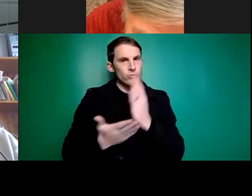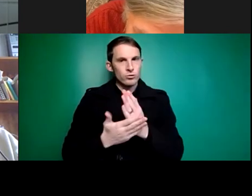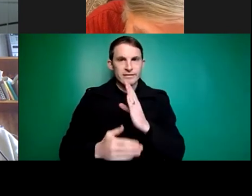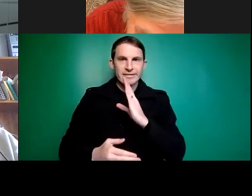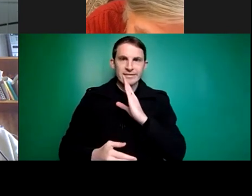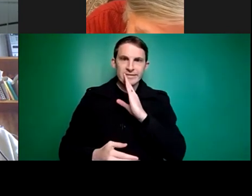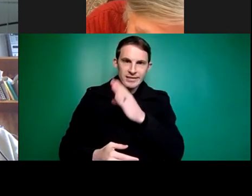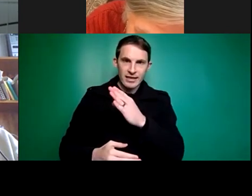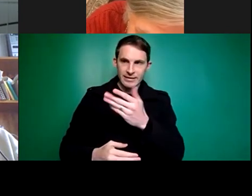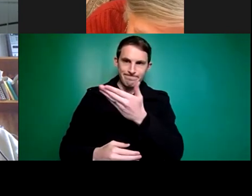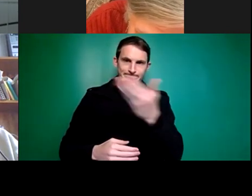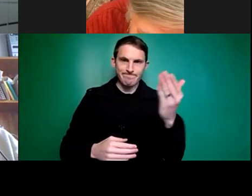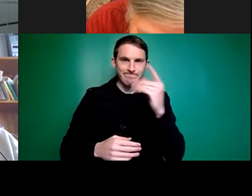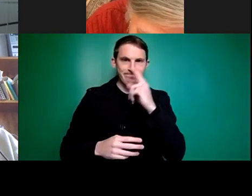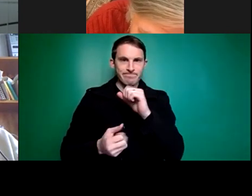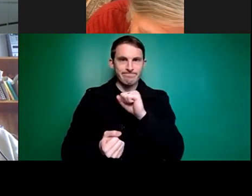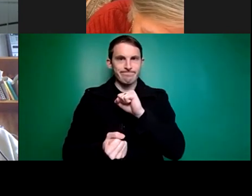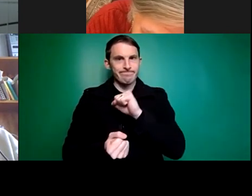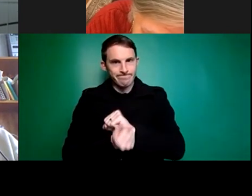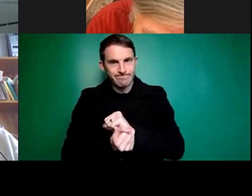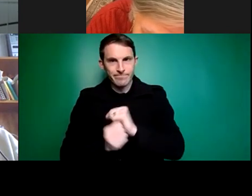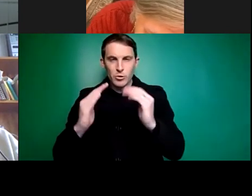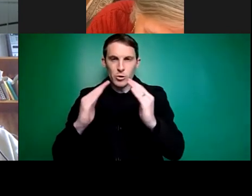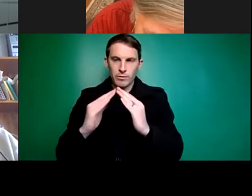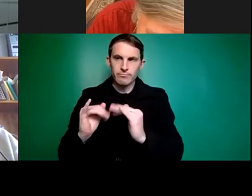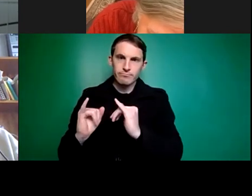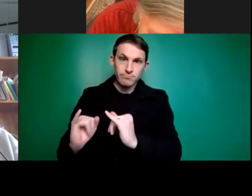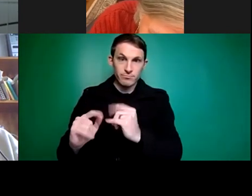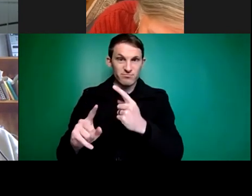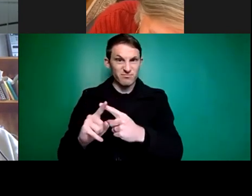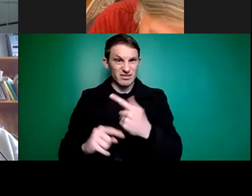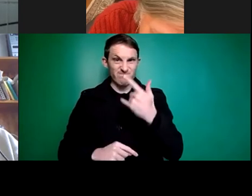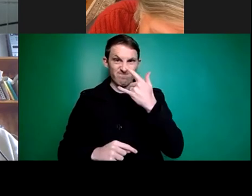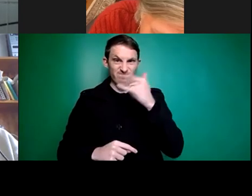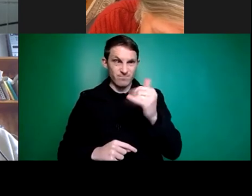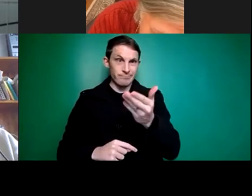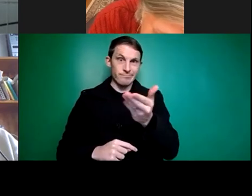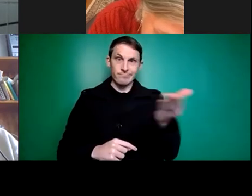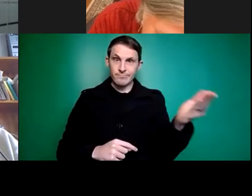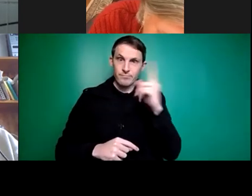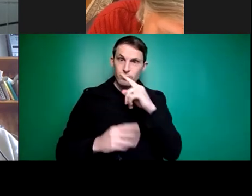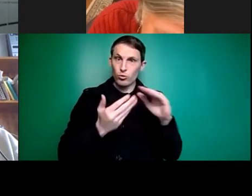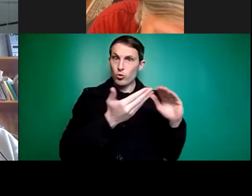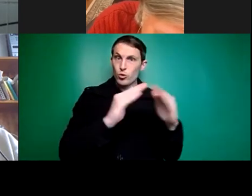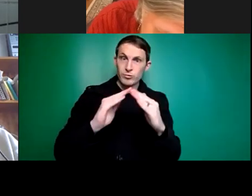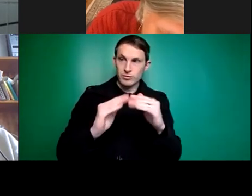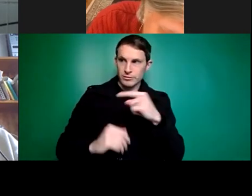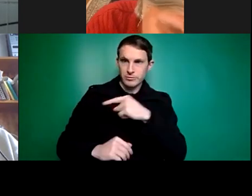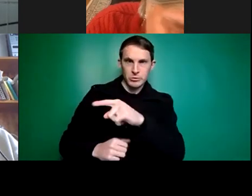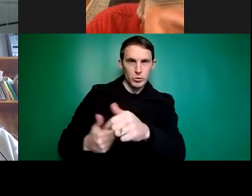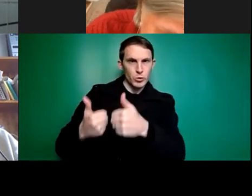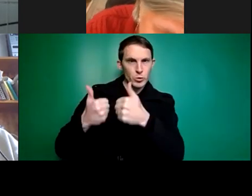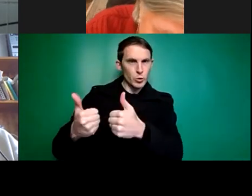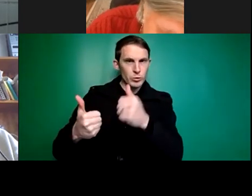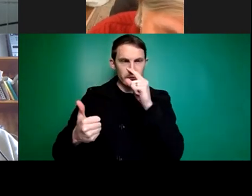it's also sad for other people in the community who would benefit from interaction with those people, the wisdom